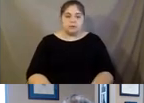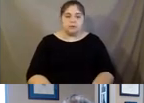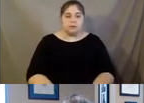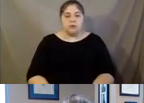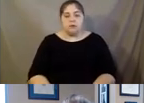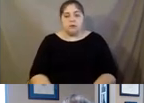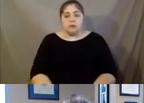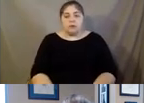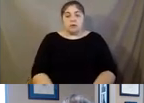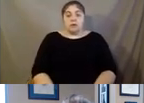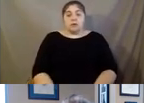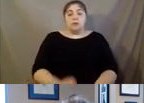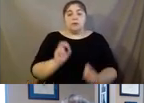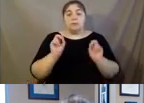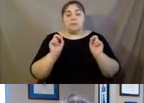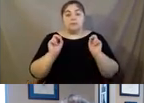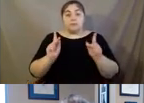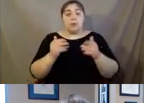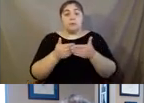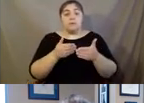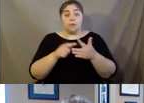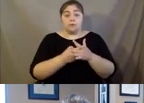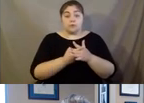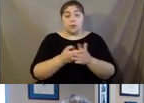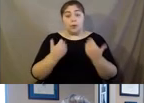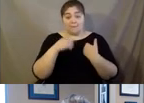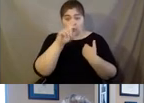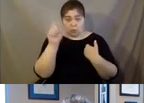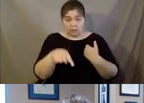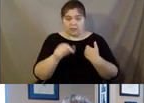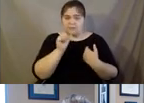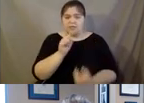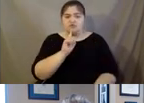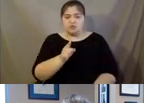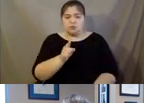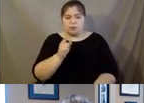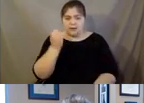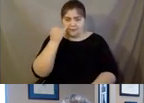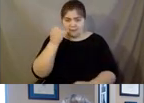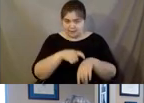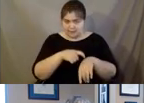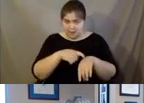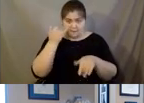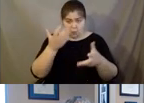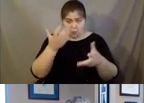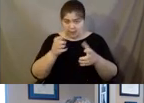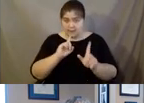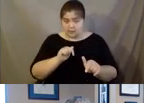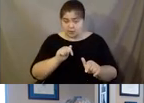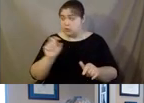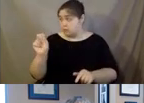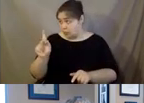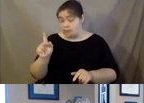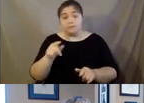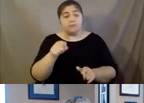Lori, before we go on to the next slide, we did have a question and I'm not sure if this is the time when you want to answer it. Okay. Um, but it is,